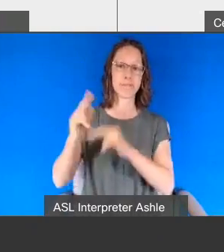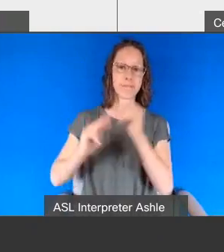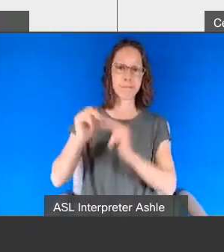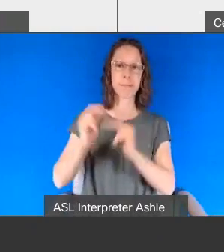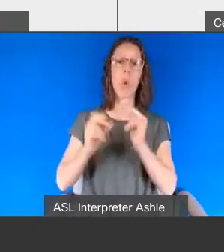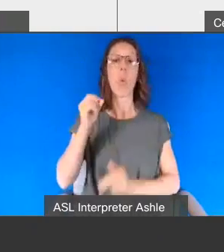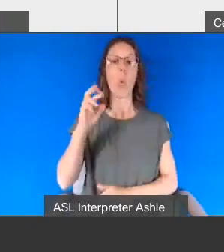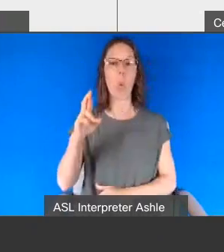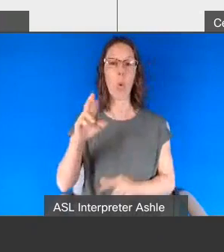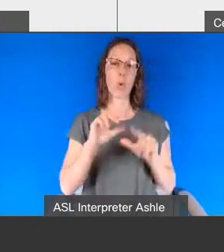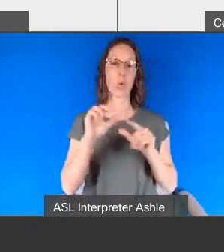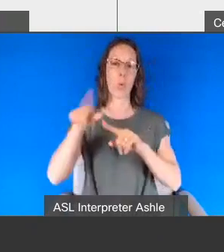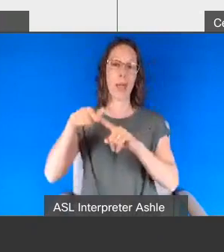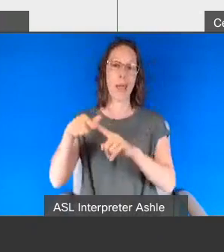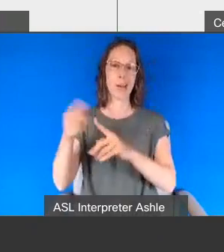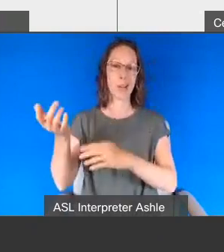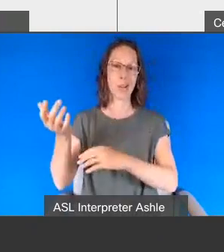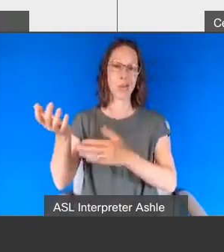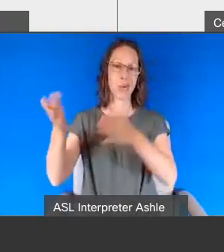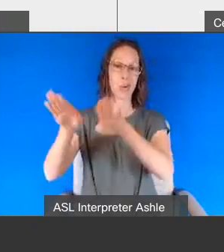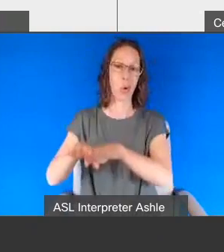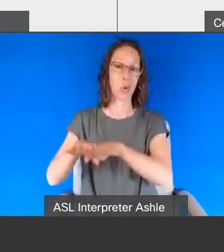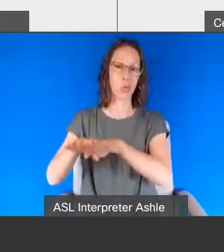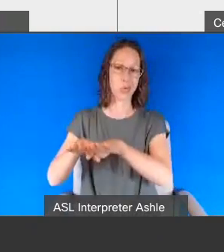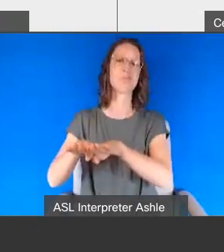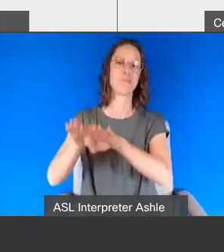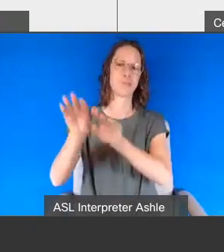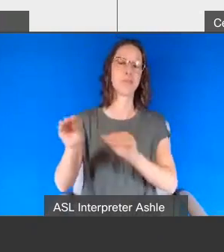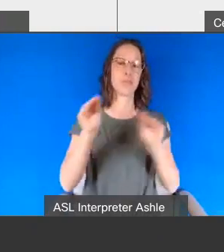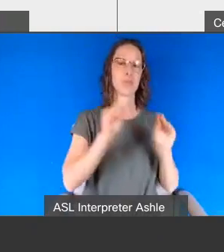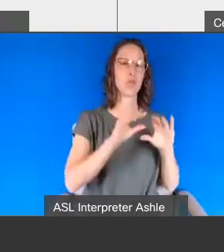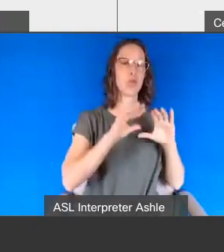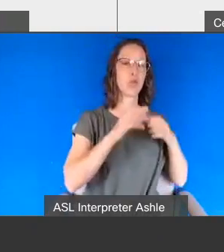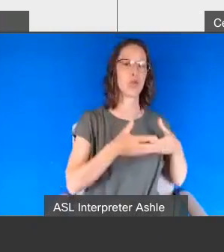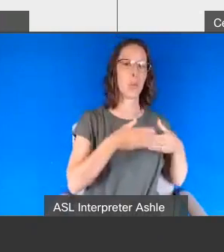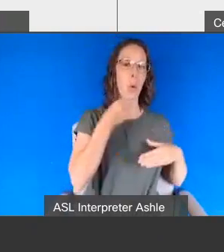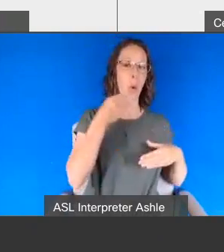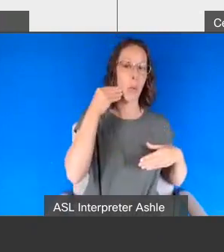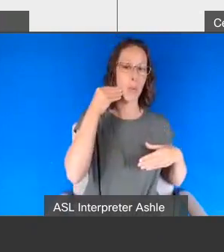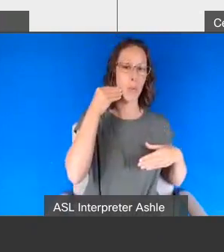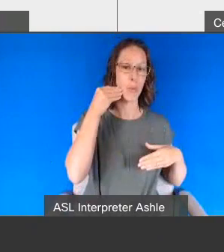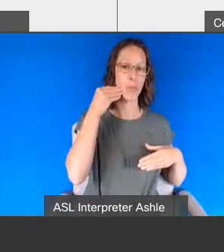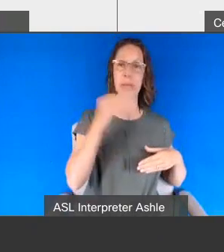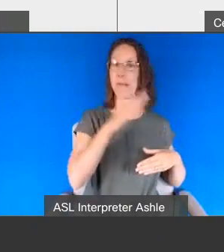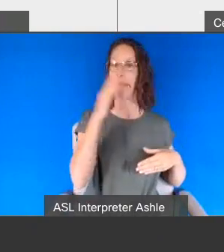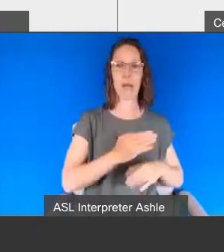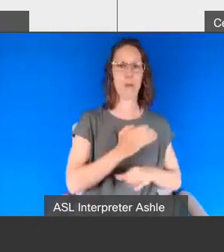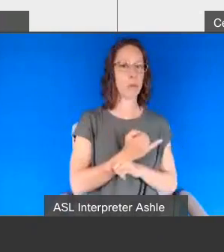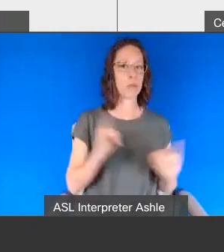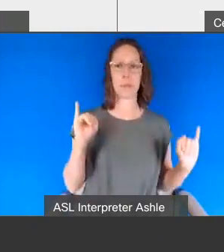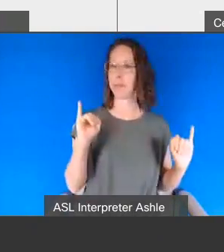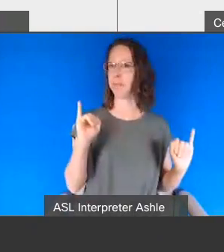his own and although he can tend to activities of daily living he would never be able to